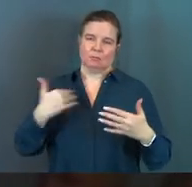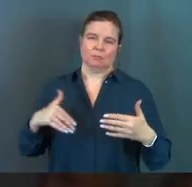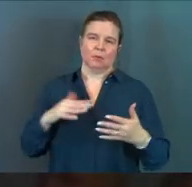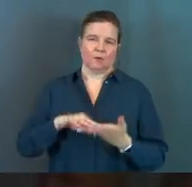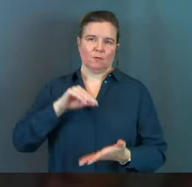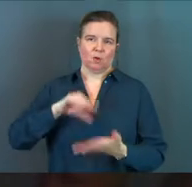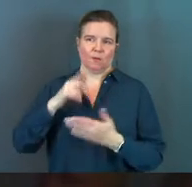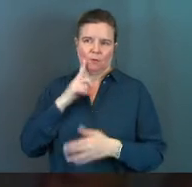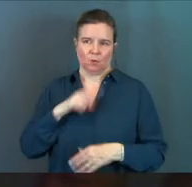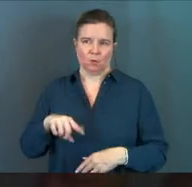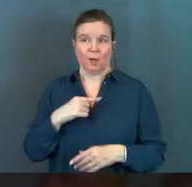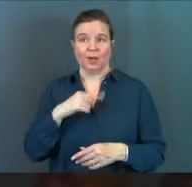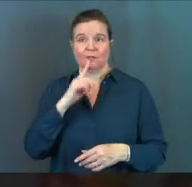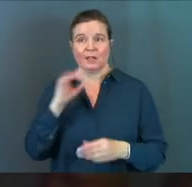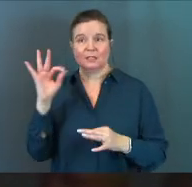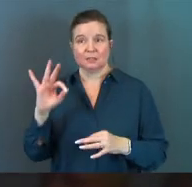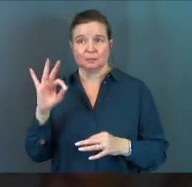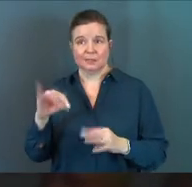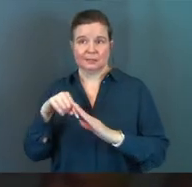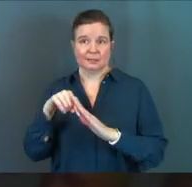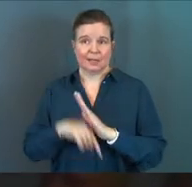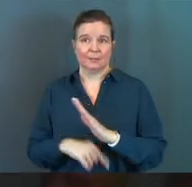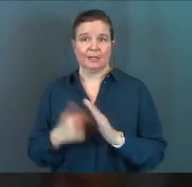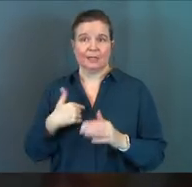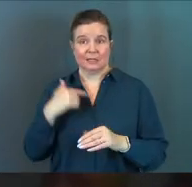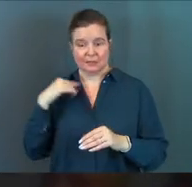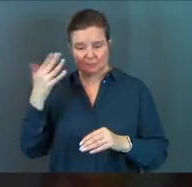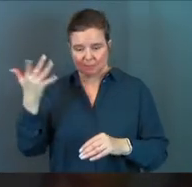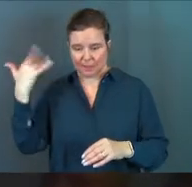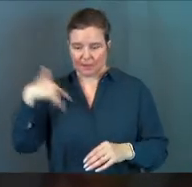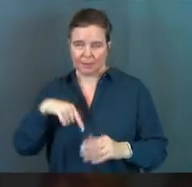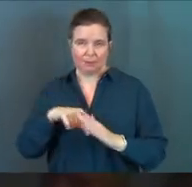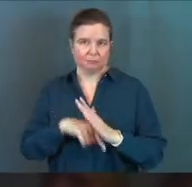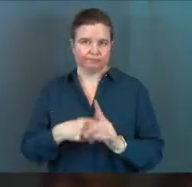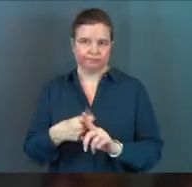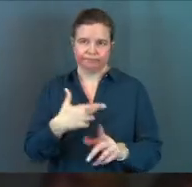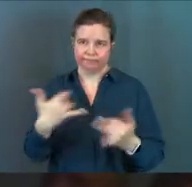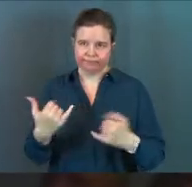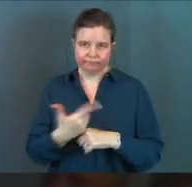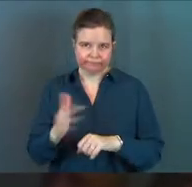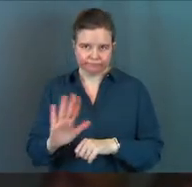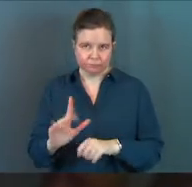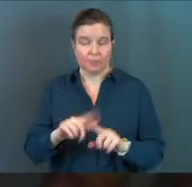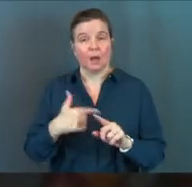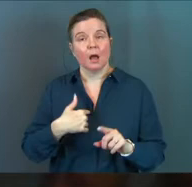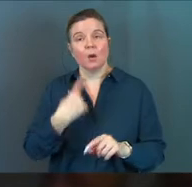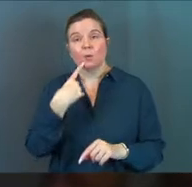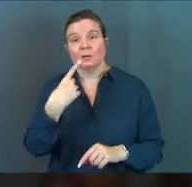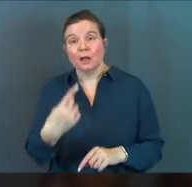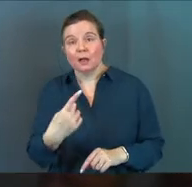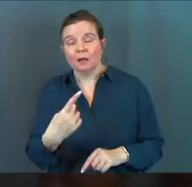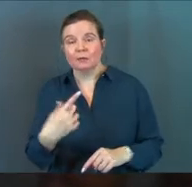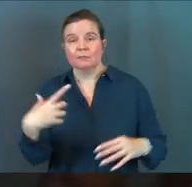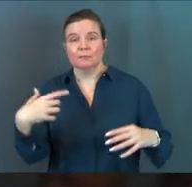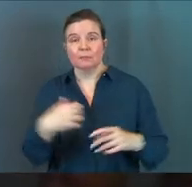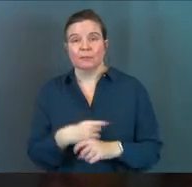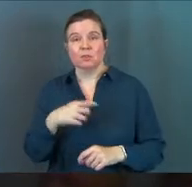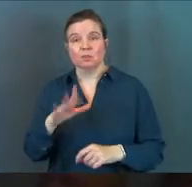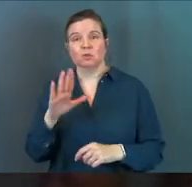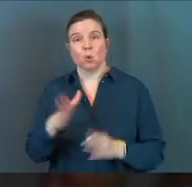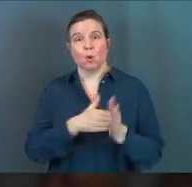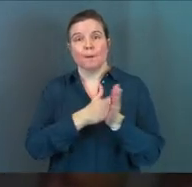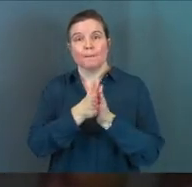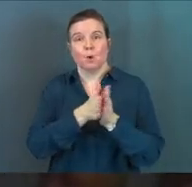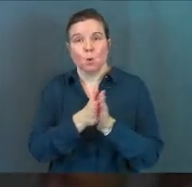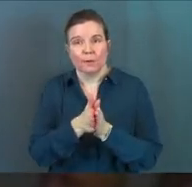area of learning for you. I've actually preached in depth on this in the past. I'm not going to go super deep on it today. I will just say these should be